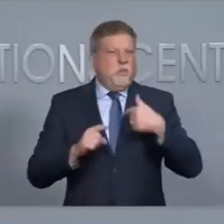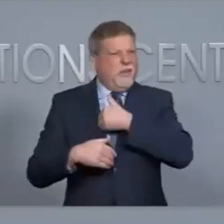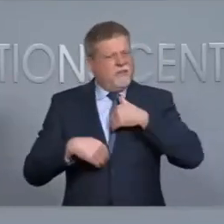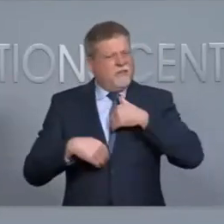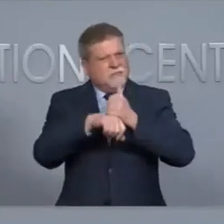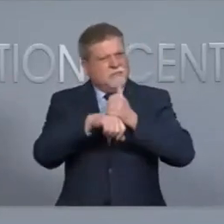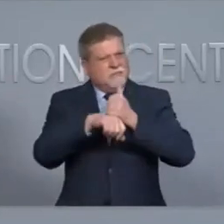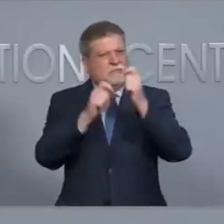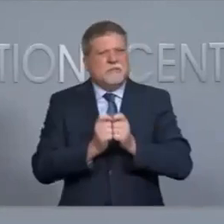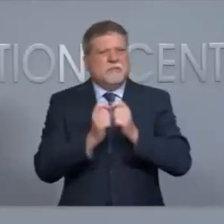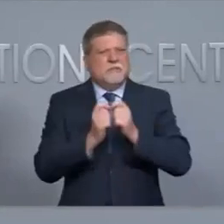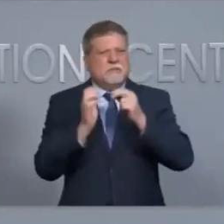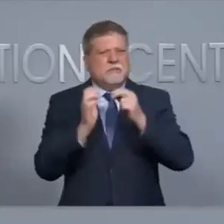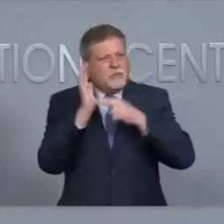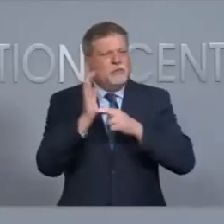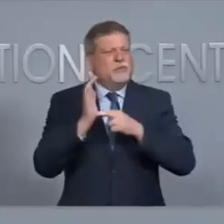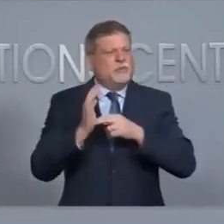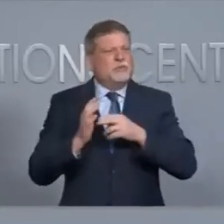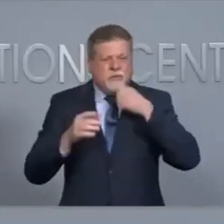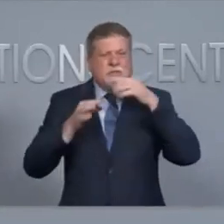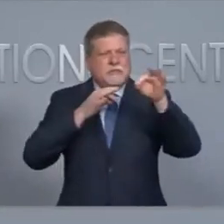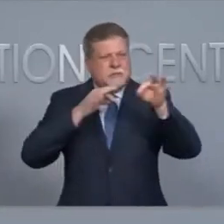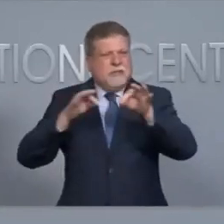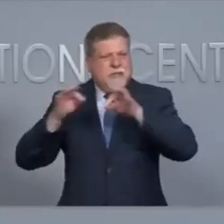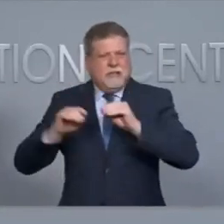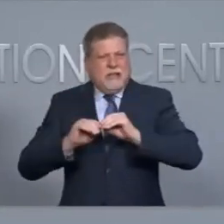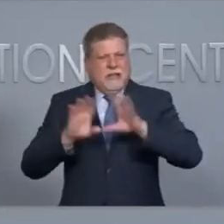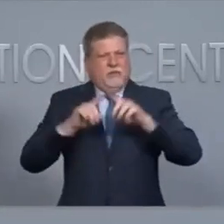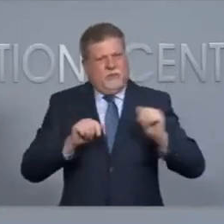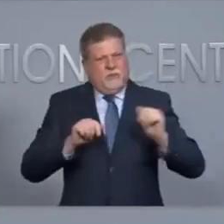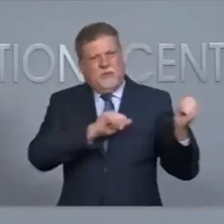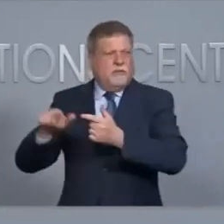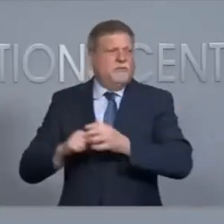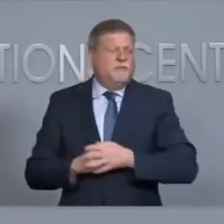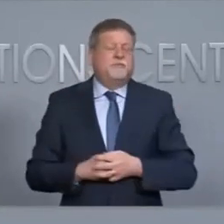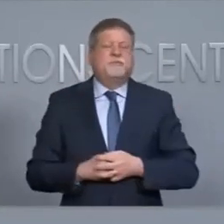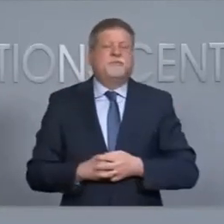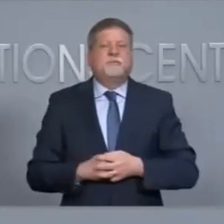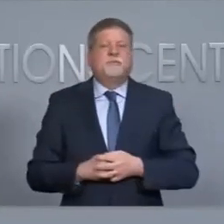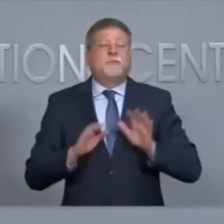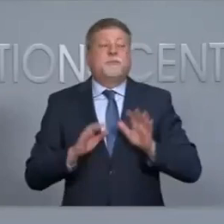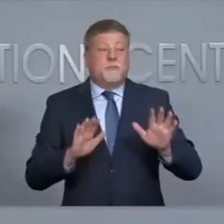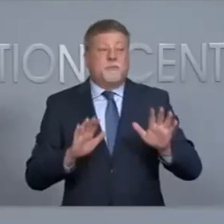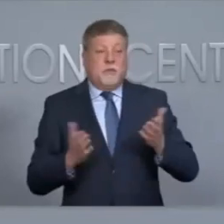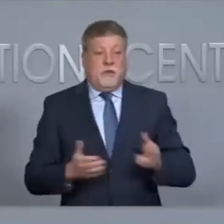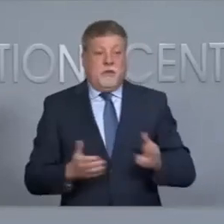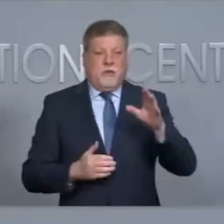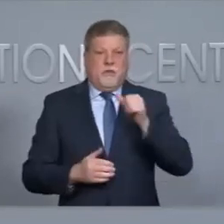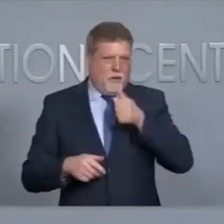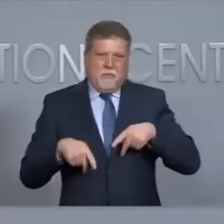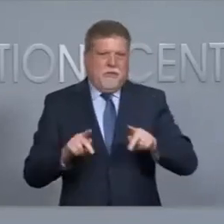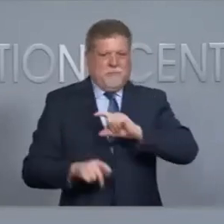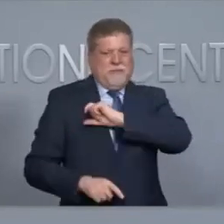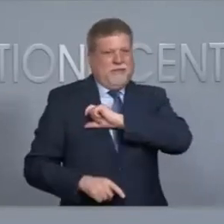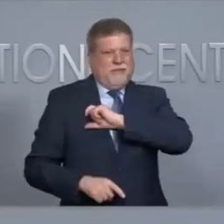to make sure that folks understand what the rules and the procedures are. We, in North Carolina, do not allow for law enforcement to be